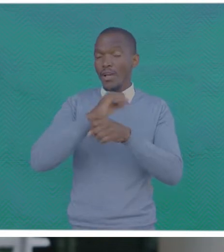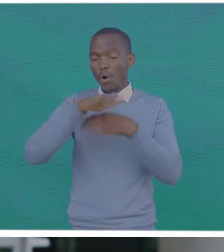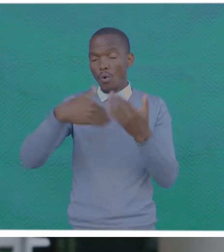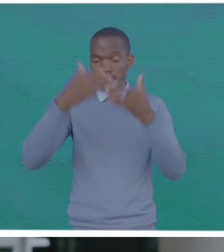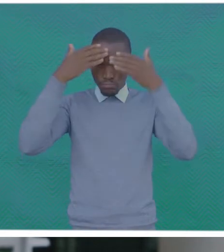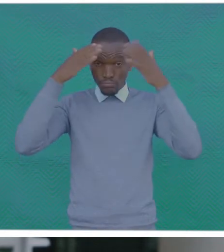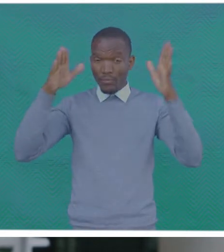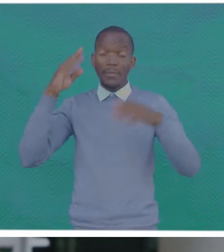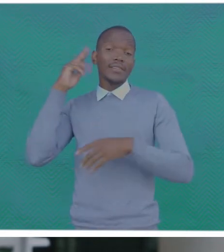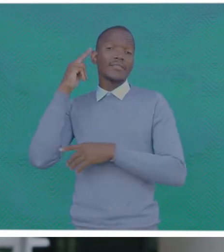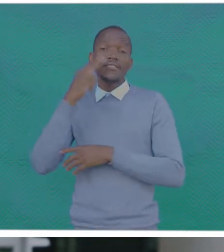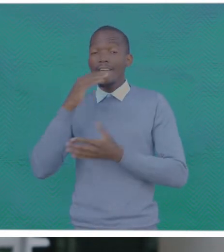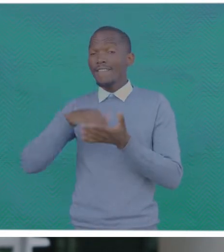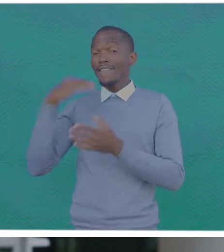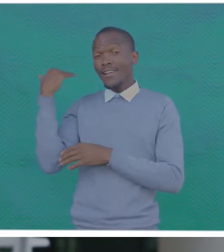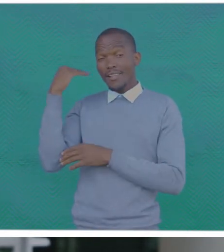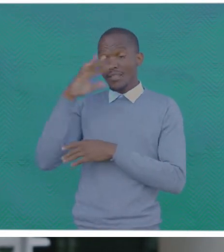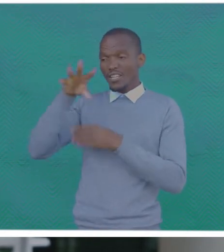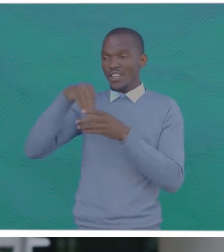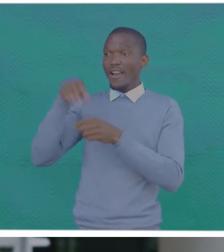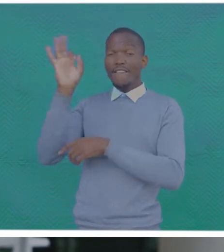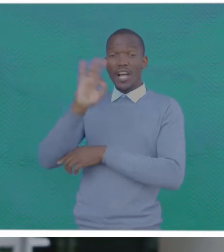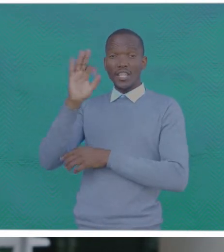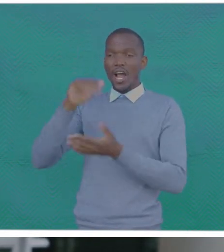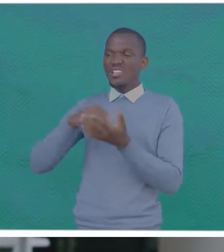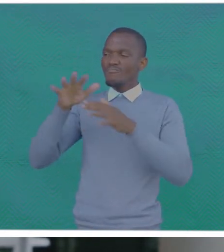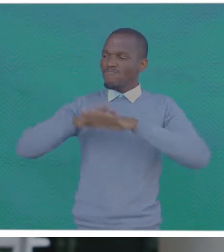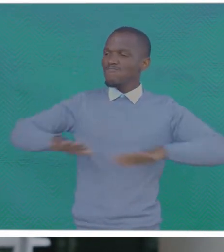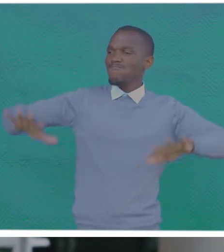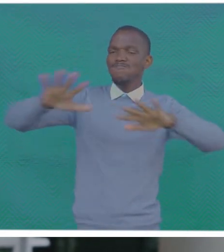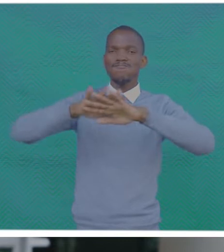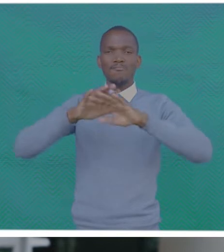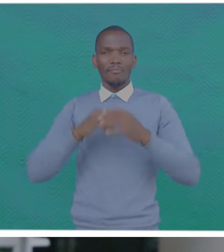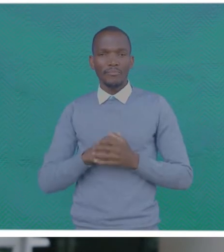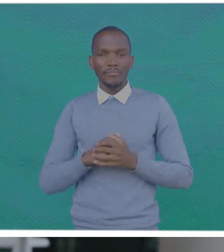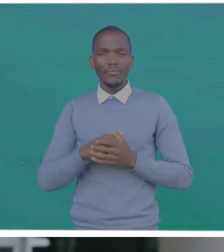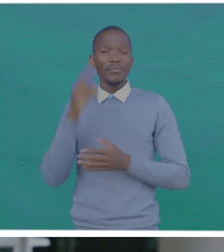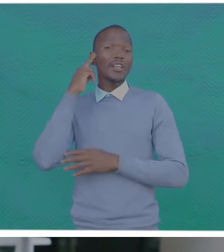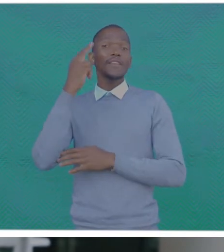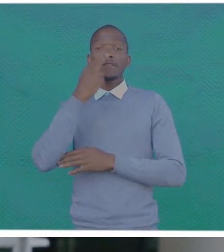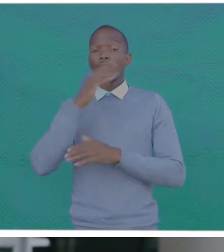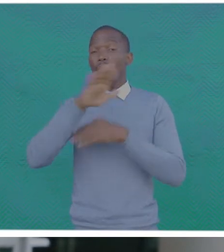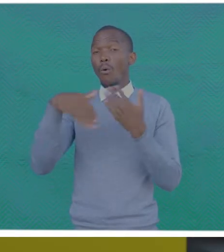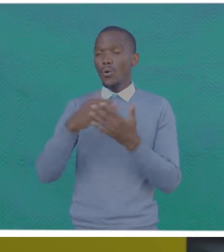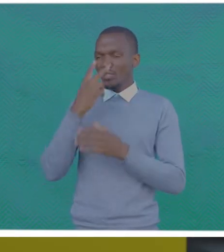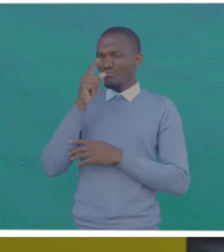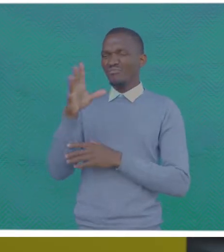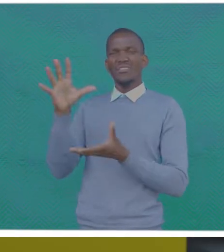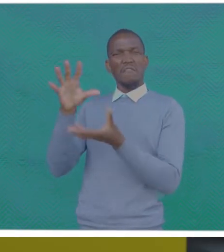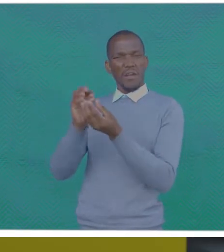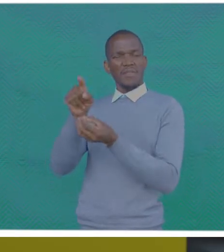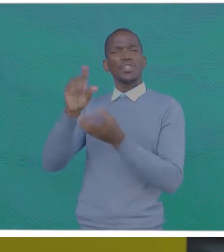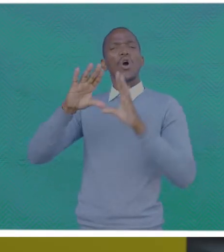sensitizing Botswana on the deaf and hard of hearing communities in Francistown and beyond. The deaf are